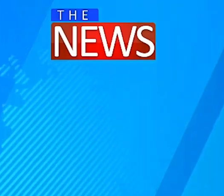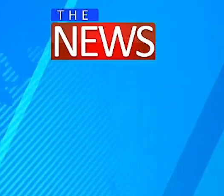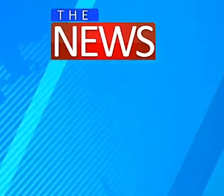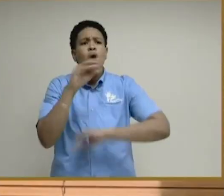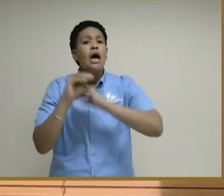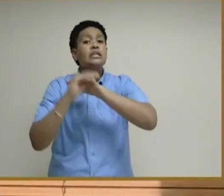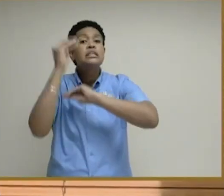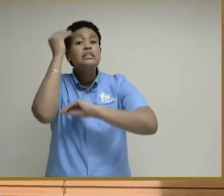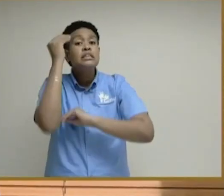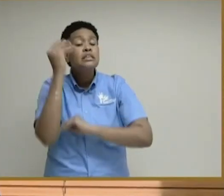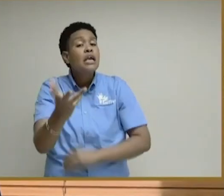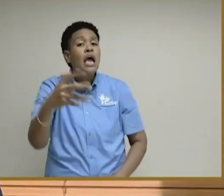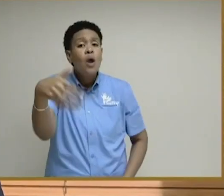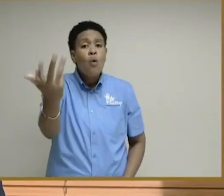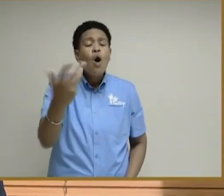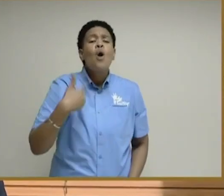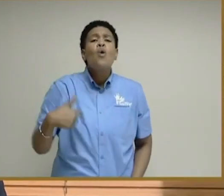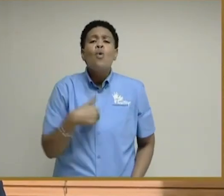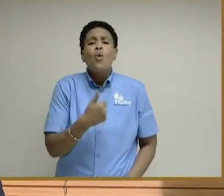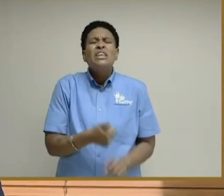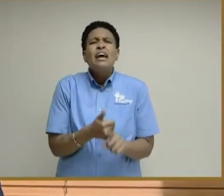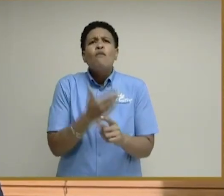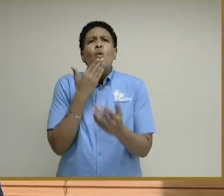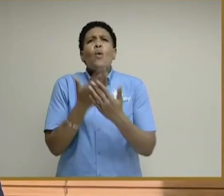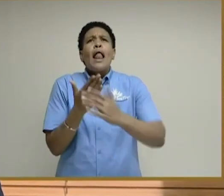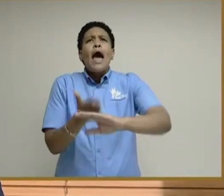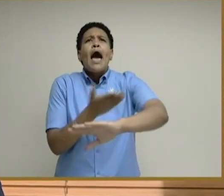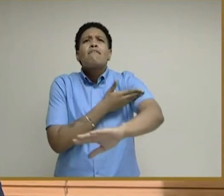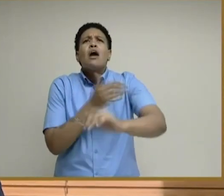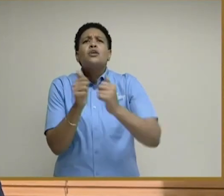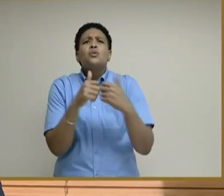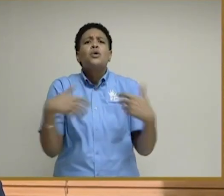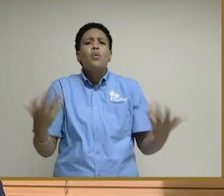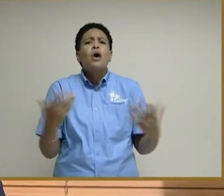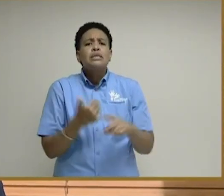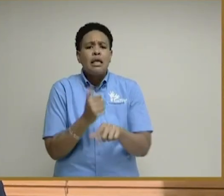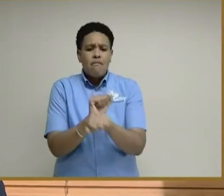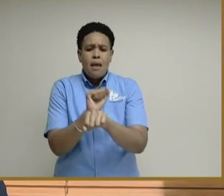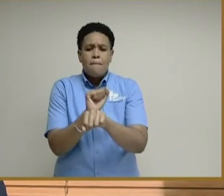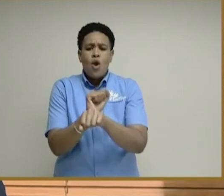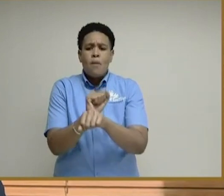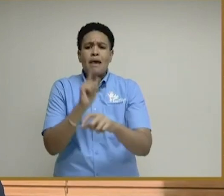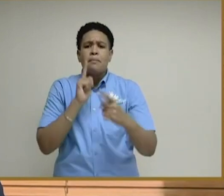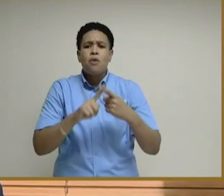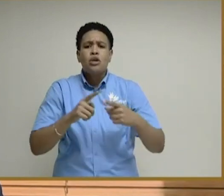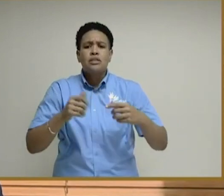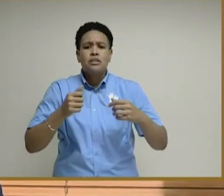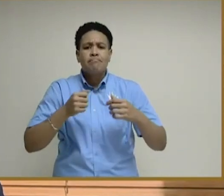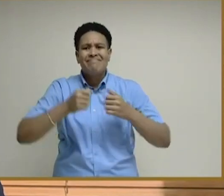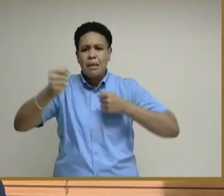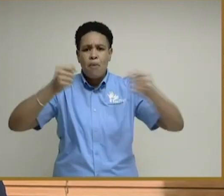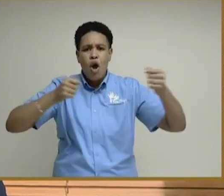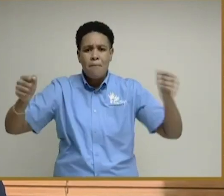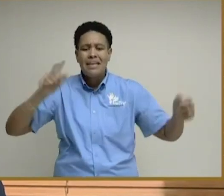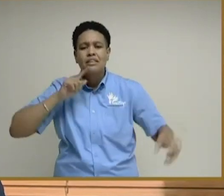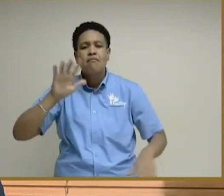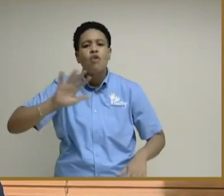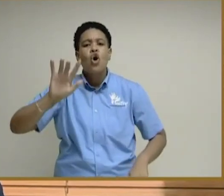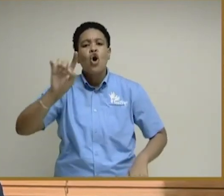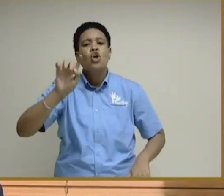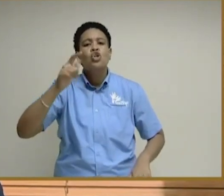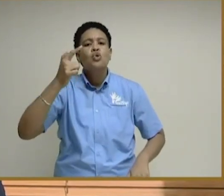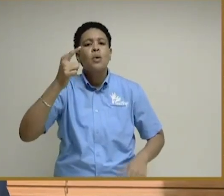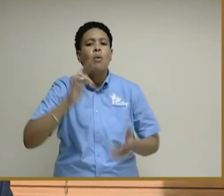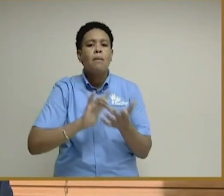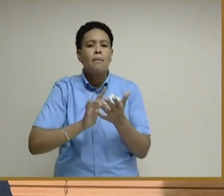offices. We are well advanced with the employment and deployment of 121